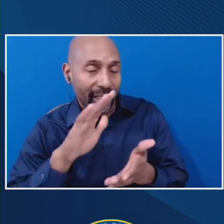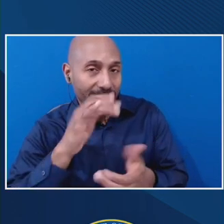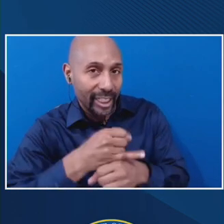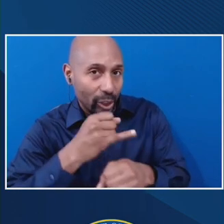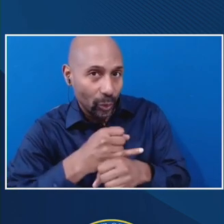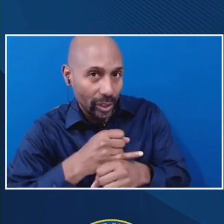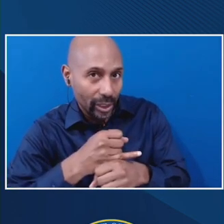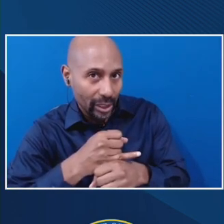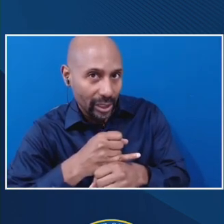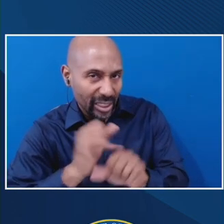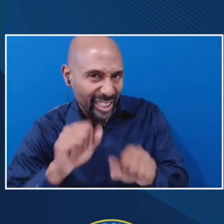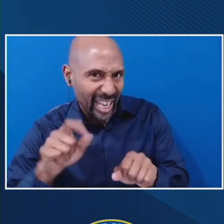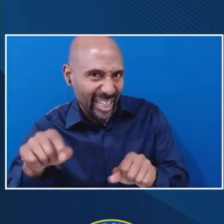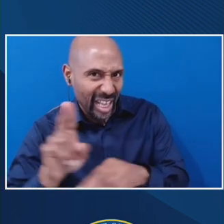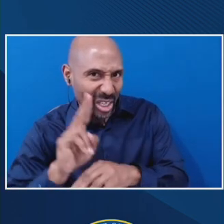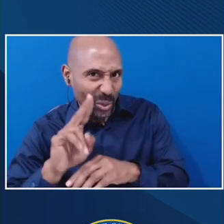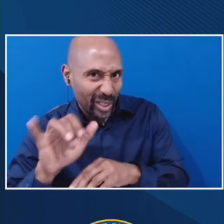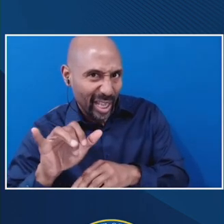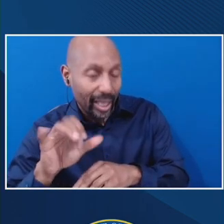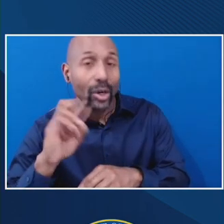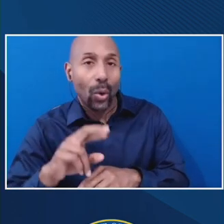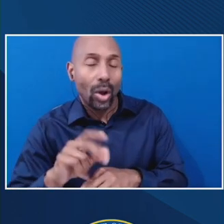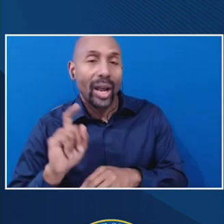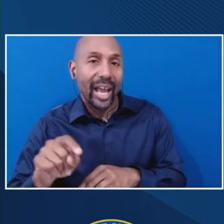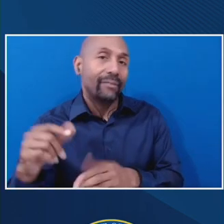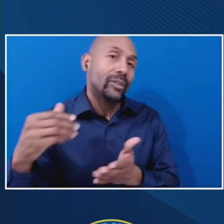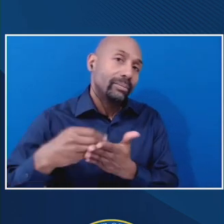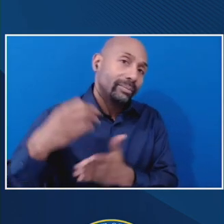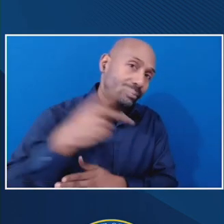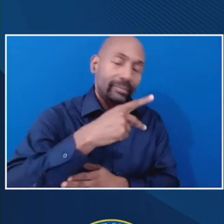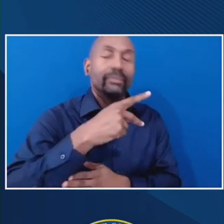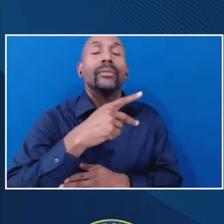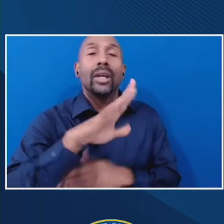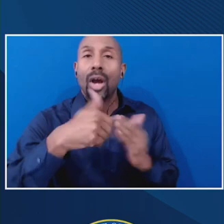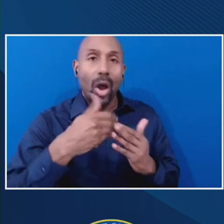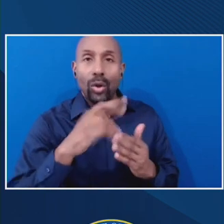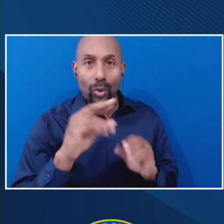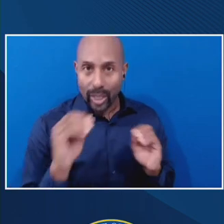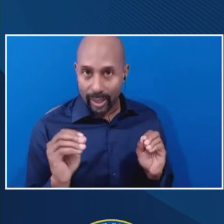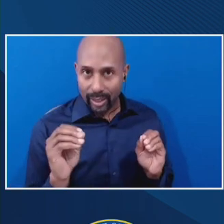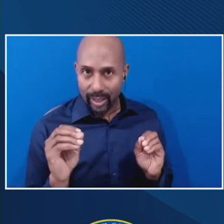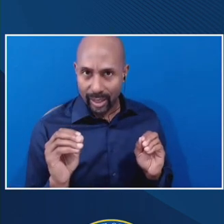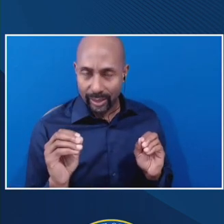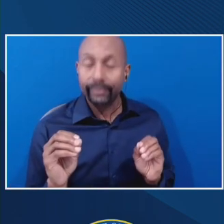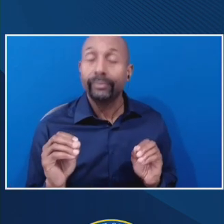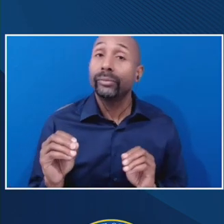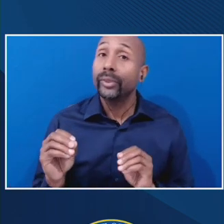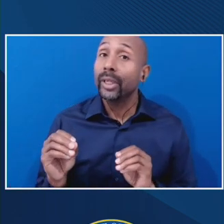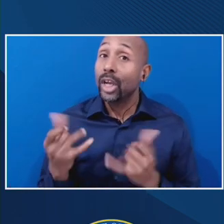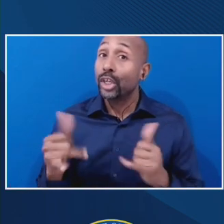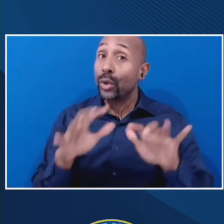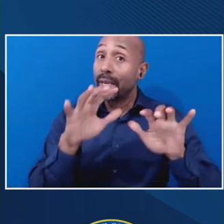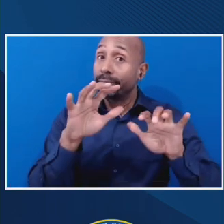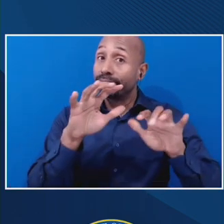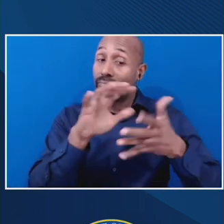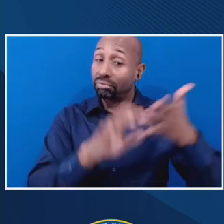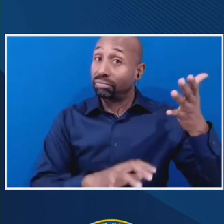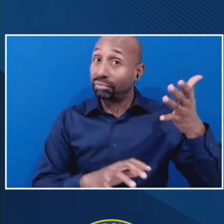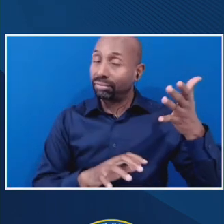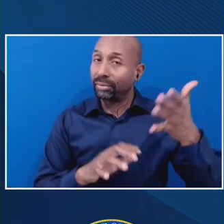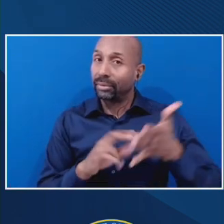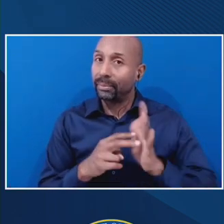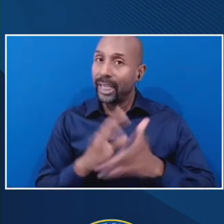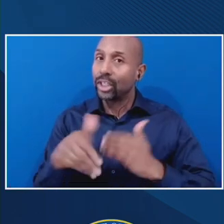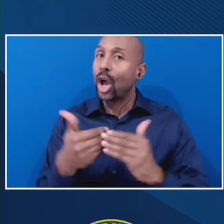Or is it an all or nothing? So the way that it's currently written is an all or nothing. So, um, any debt,